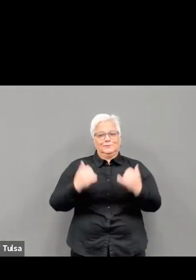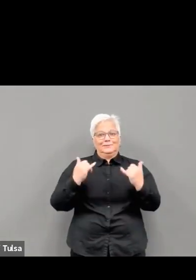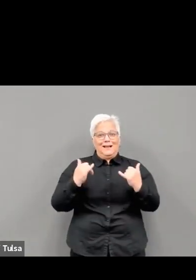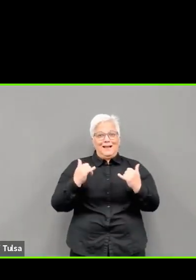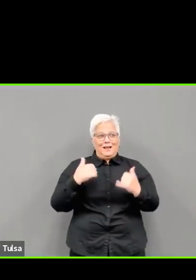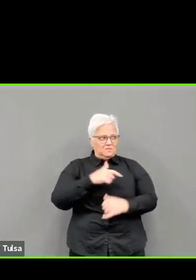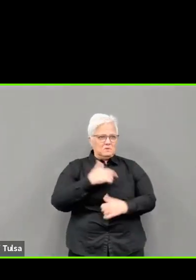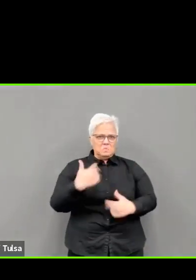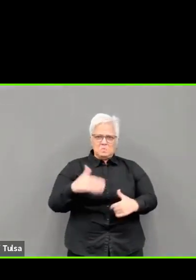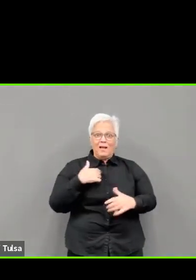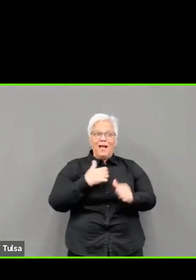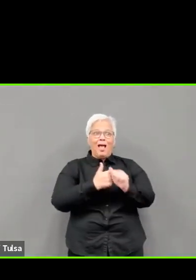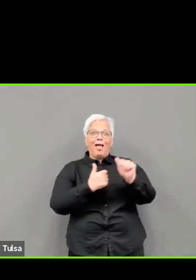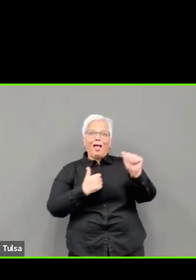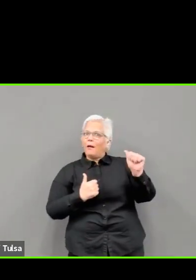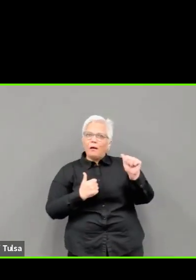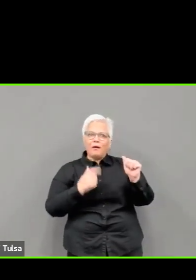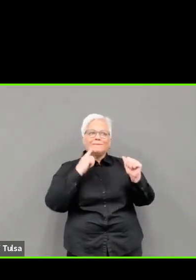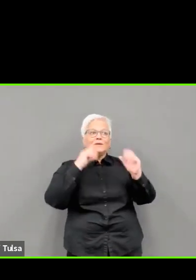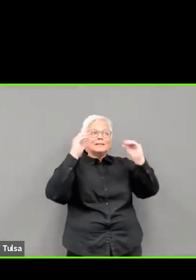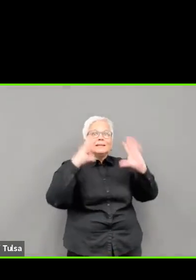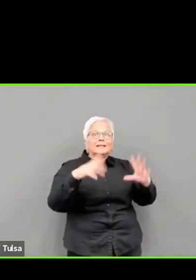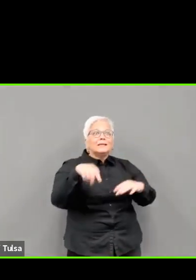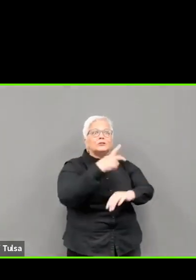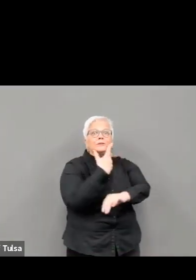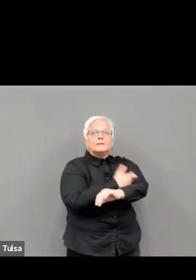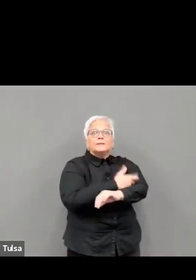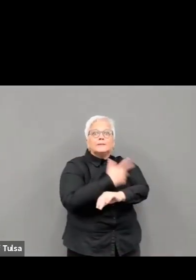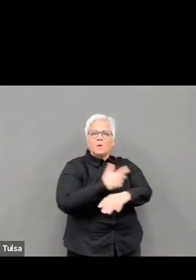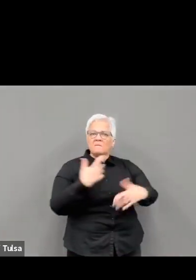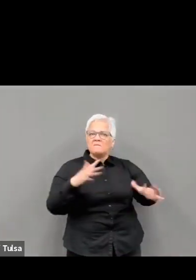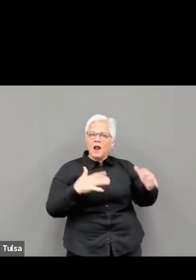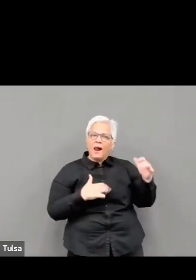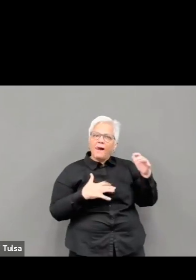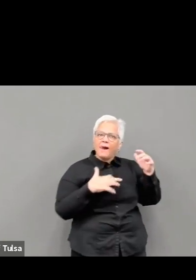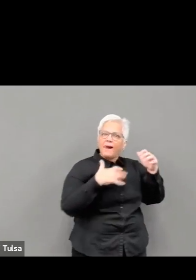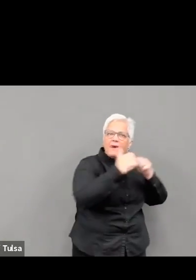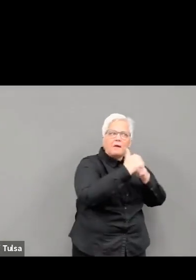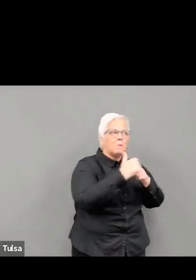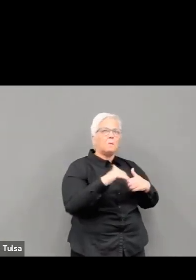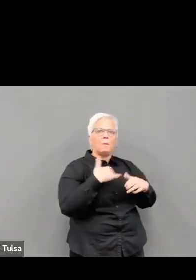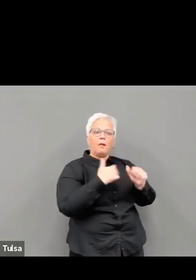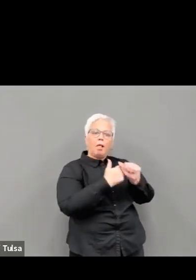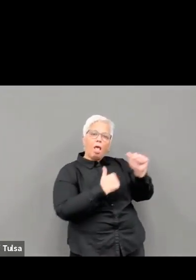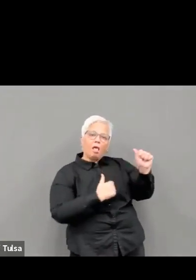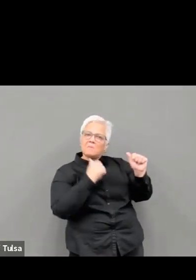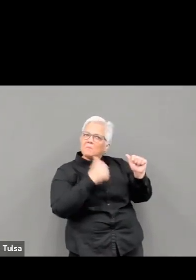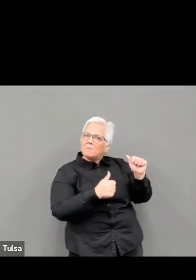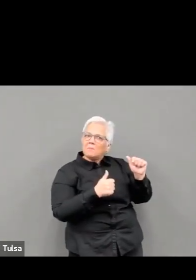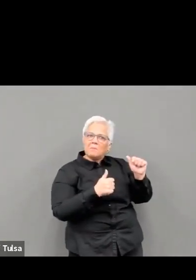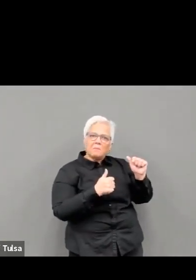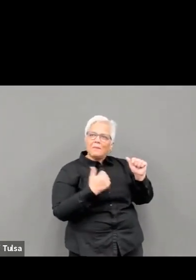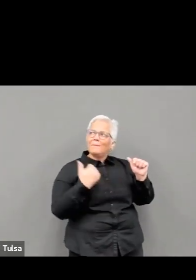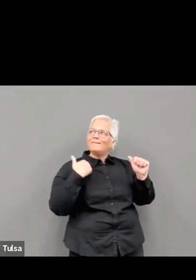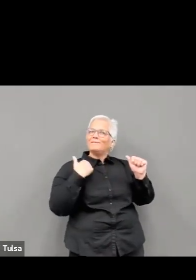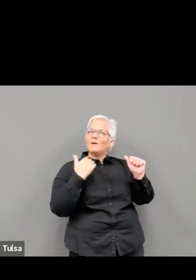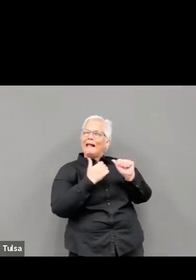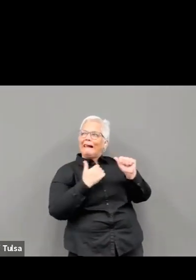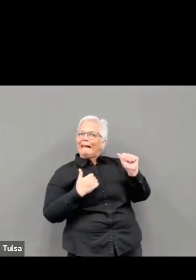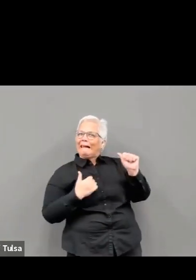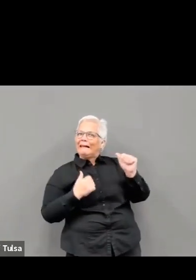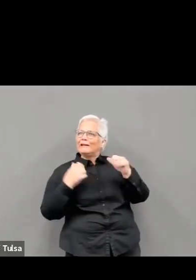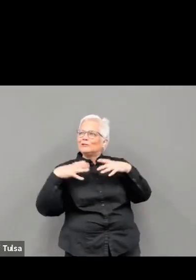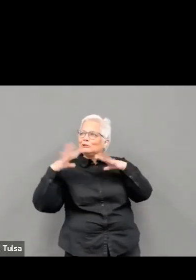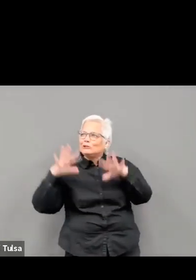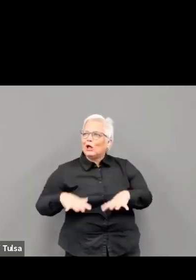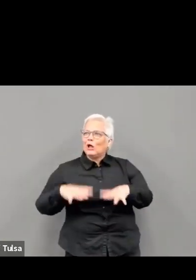spring break. THC continues to work to put vaccines we receive from the Oklahoma State Department of Health into arms in approximately seven days